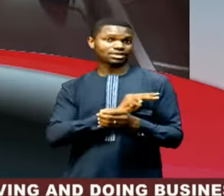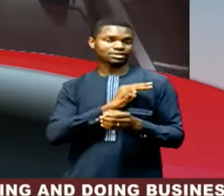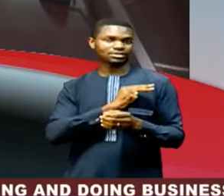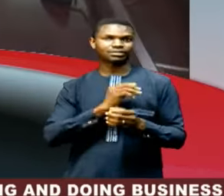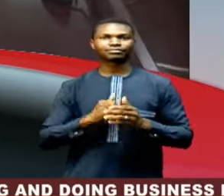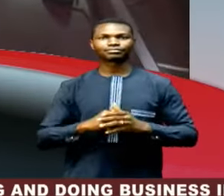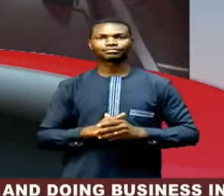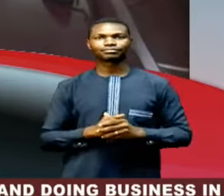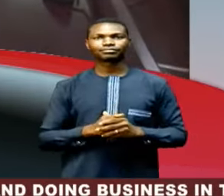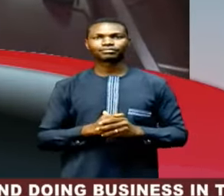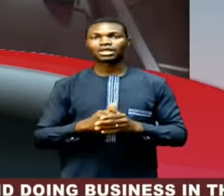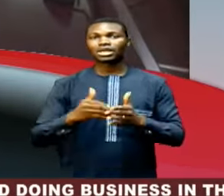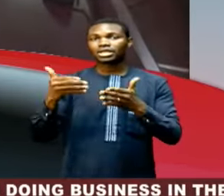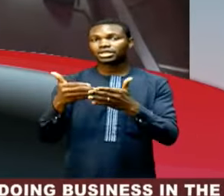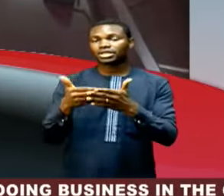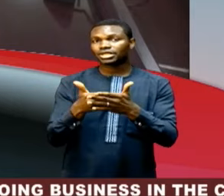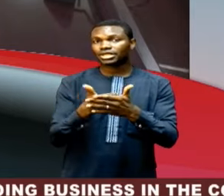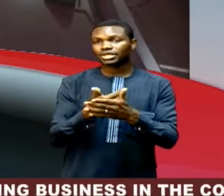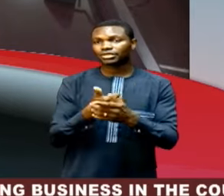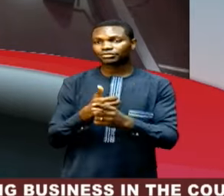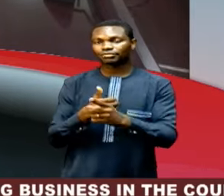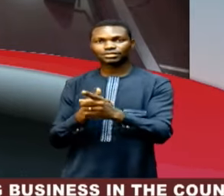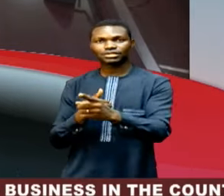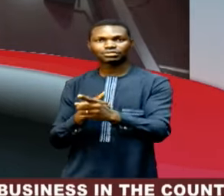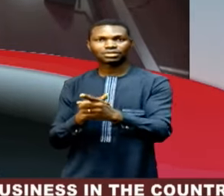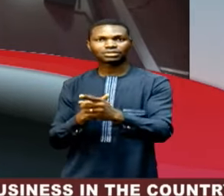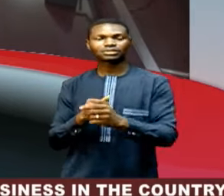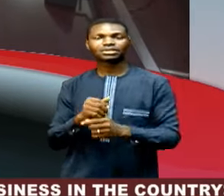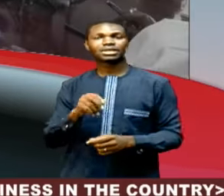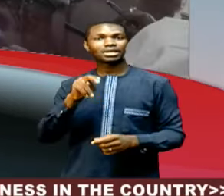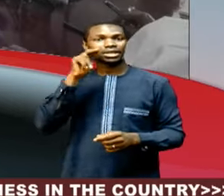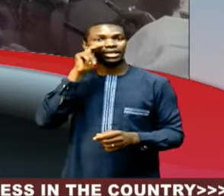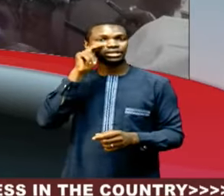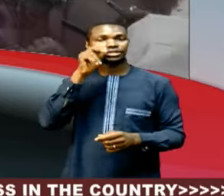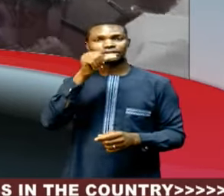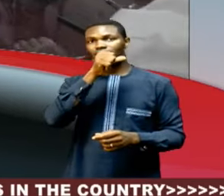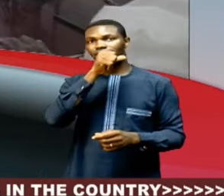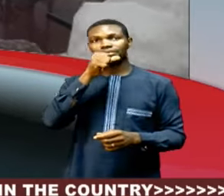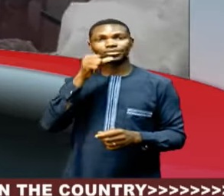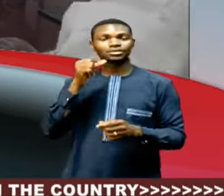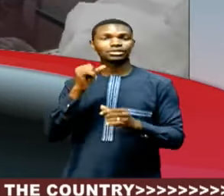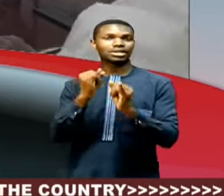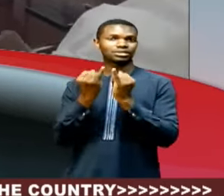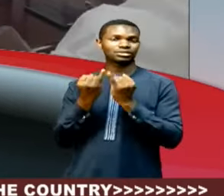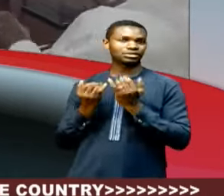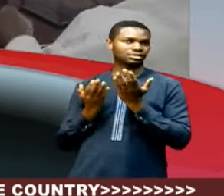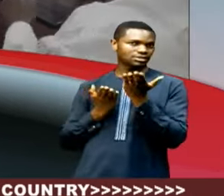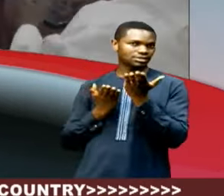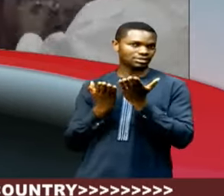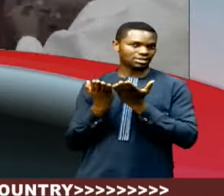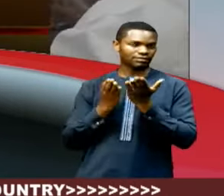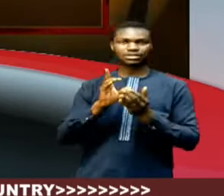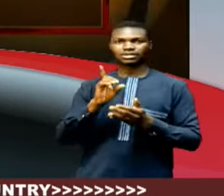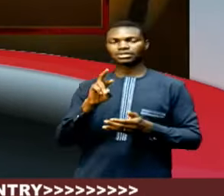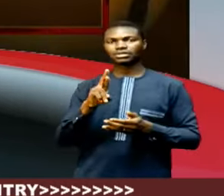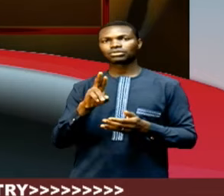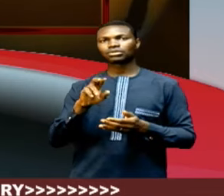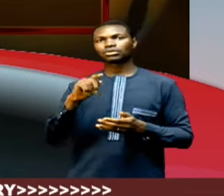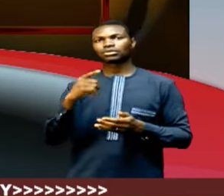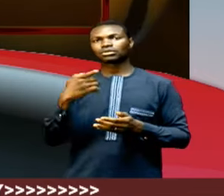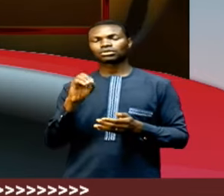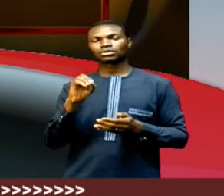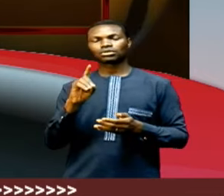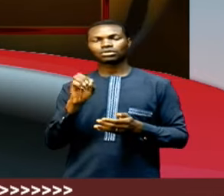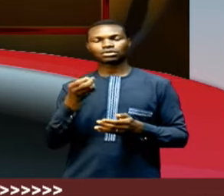The new Acting Comptroller General Madron Agricultural Quarantine Service, Dr. Godwin Aldo says the service